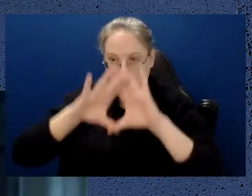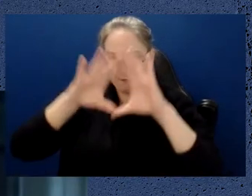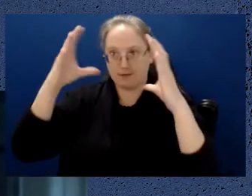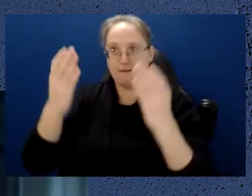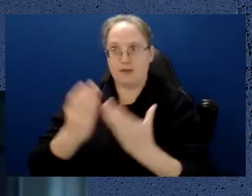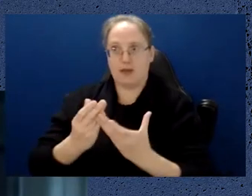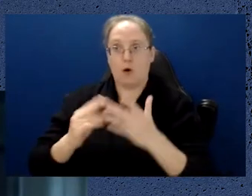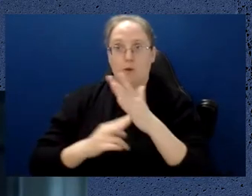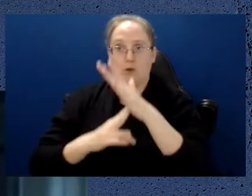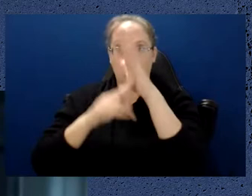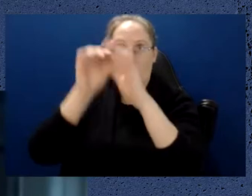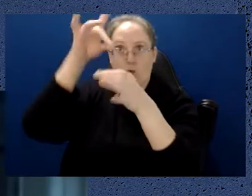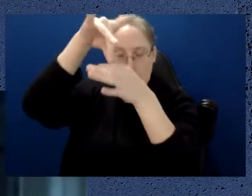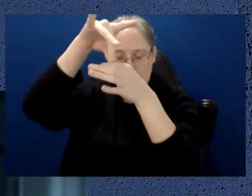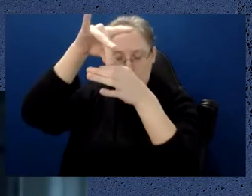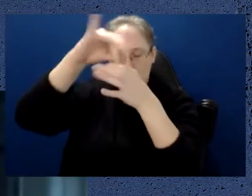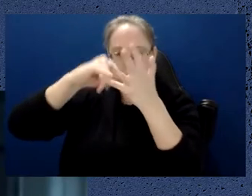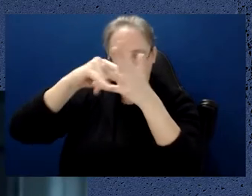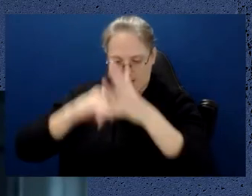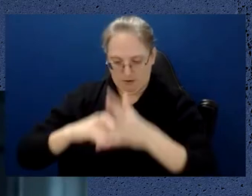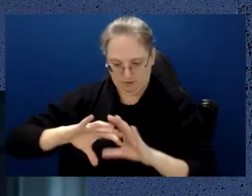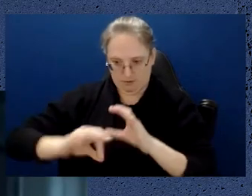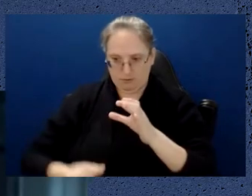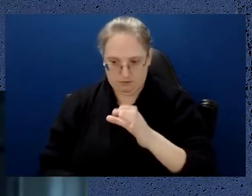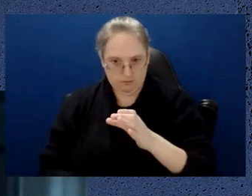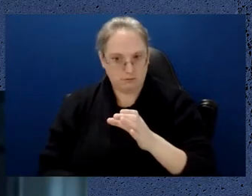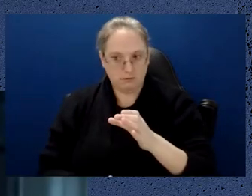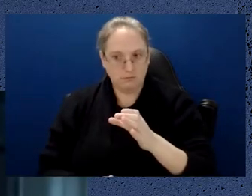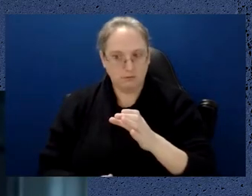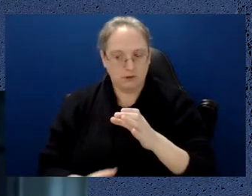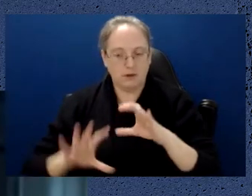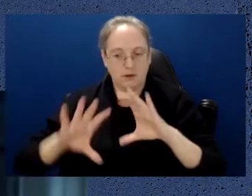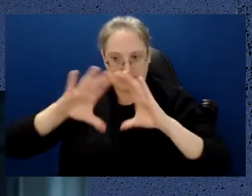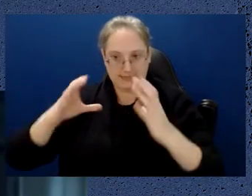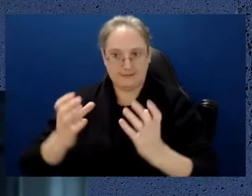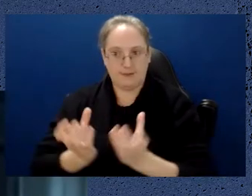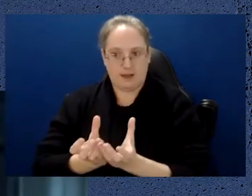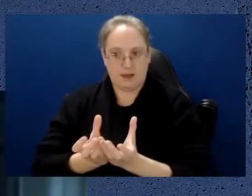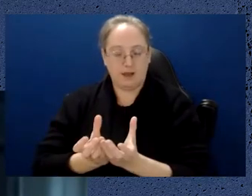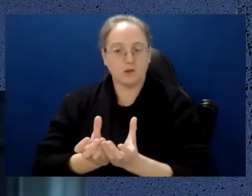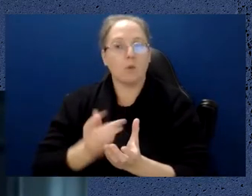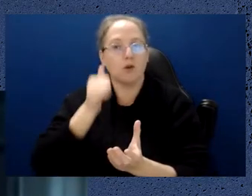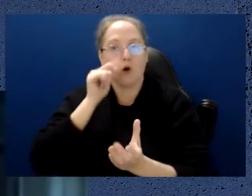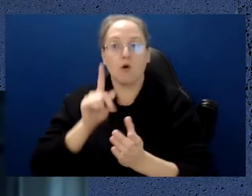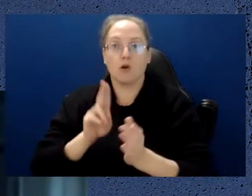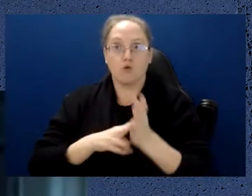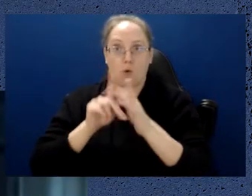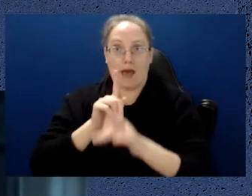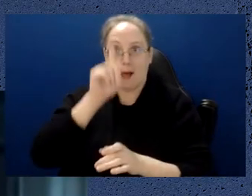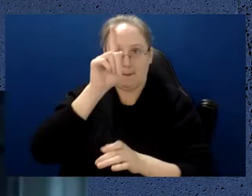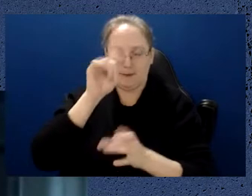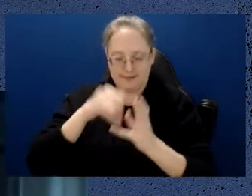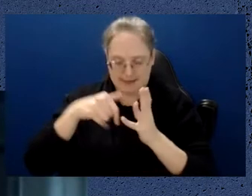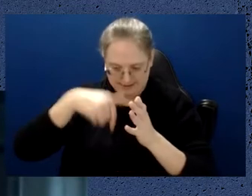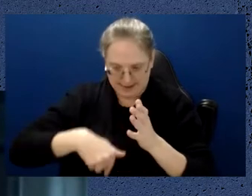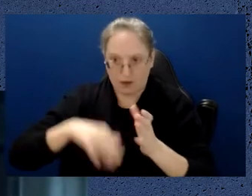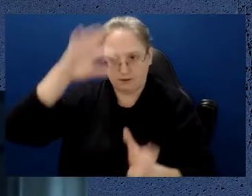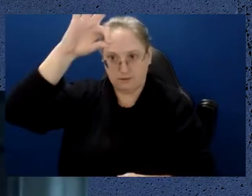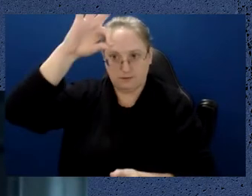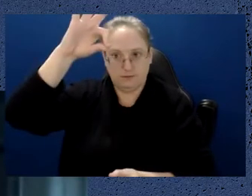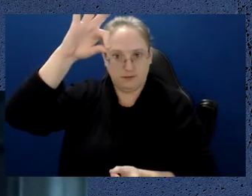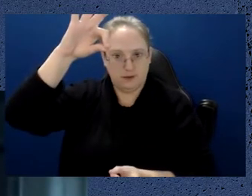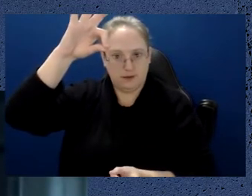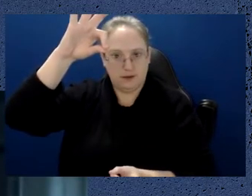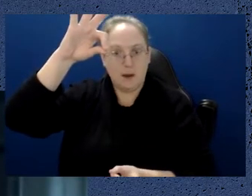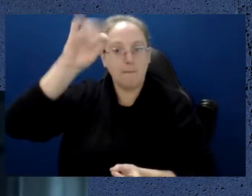Pole and the South Pole in the classical world, that's the sphere is either pointing up or down. But in the quantum world,